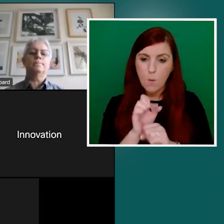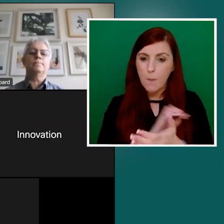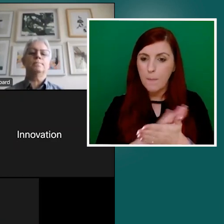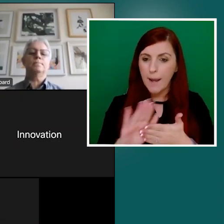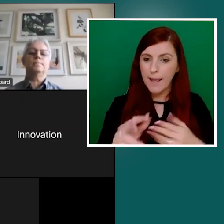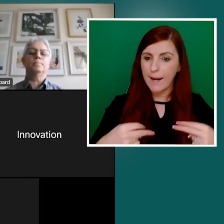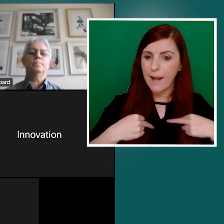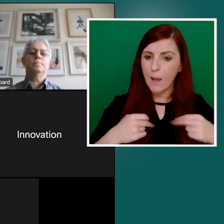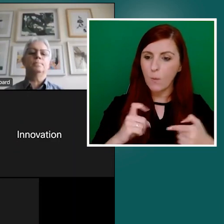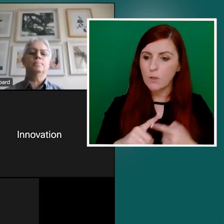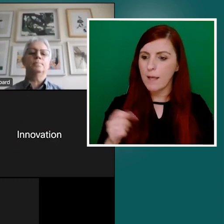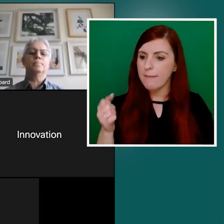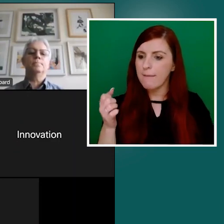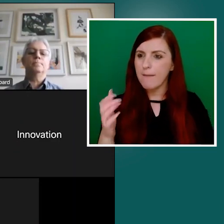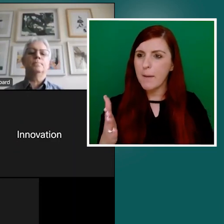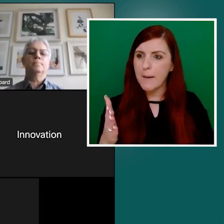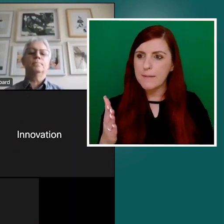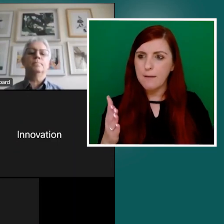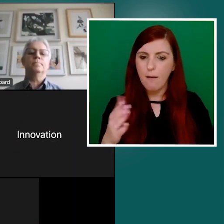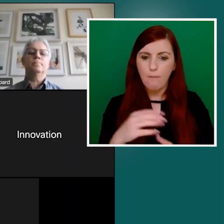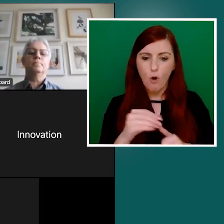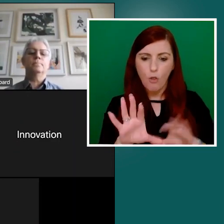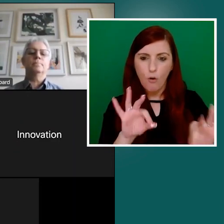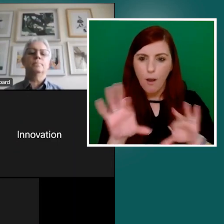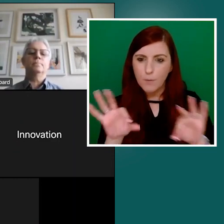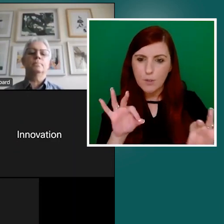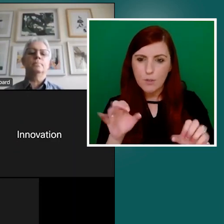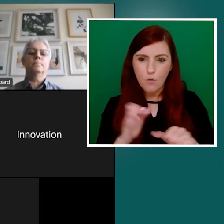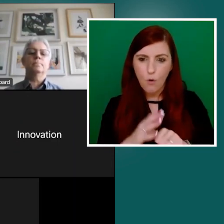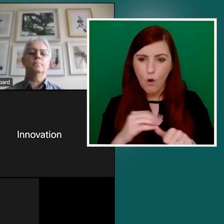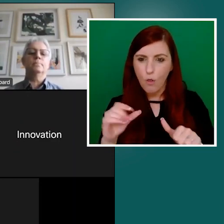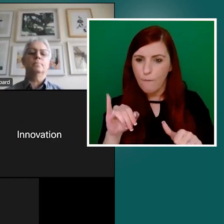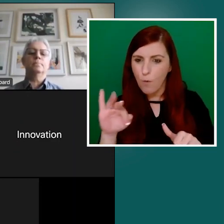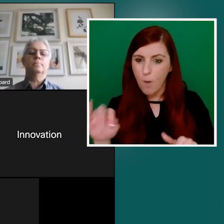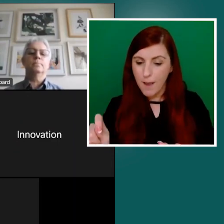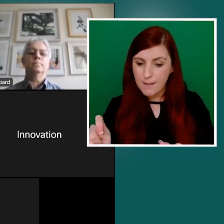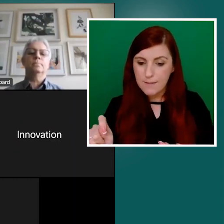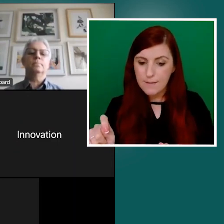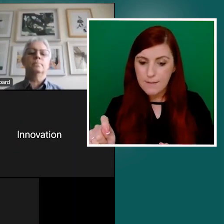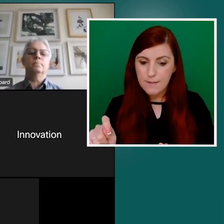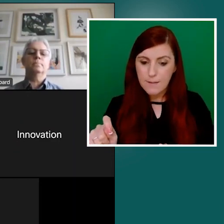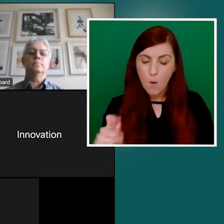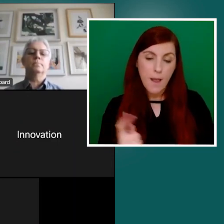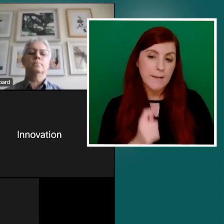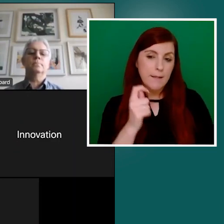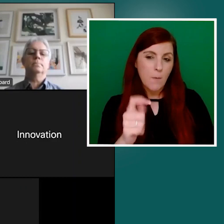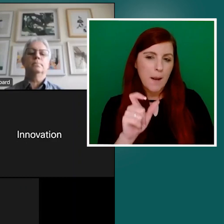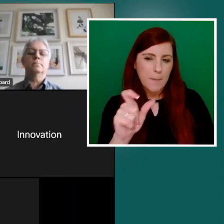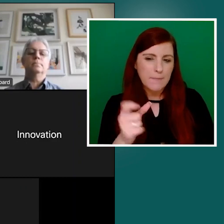alternative formats. If I can give you an anecdotal kind of example of this,